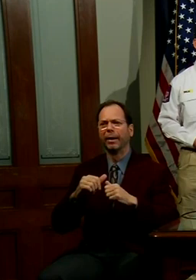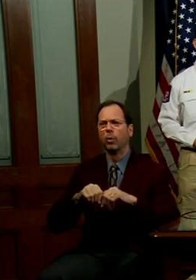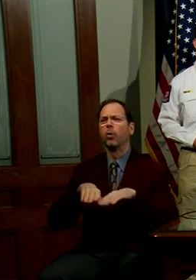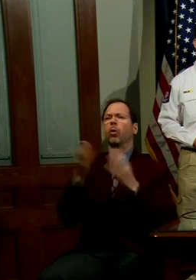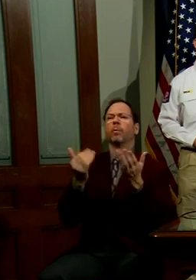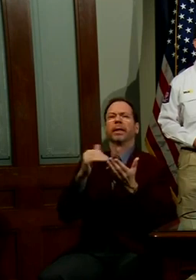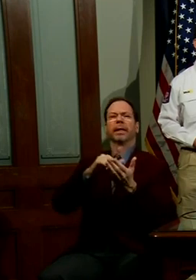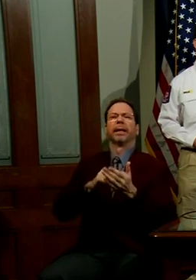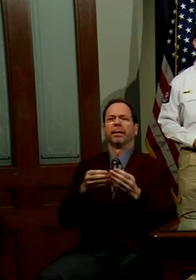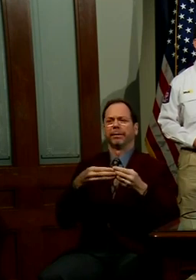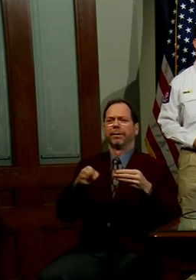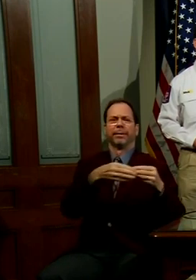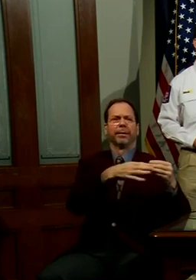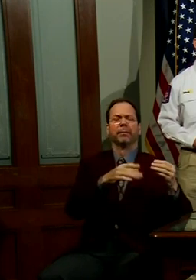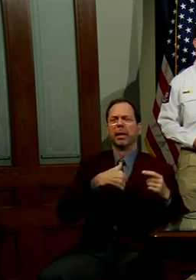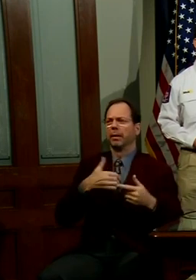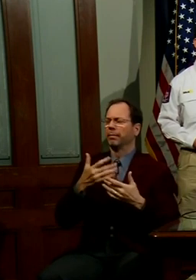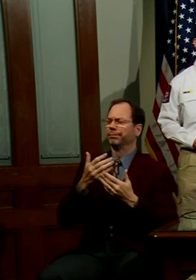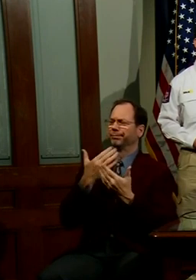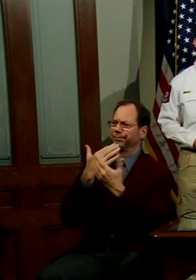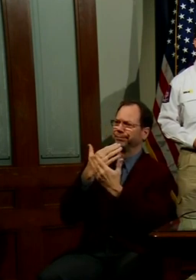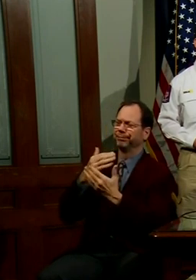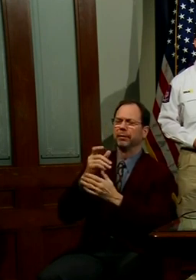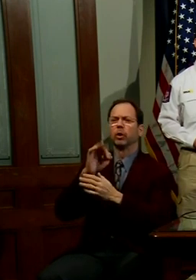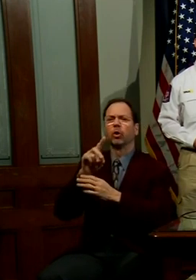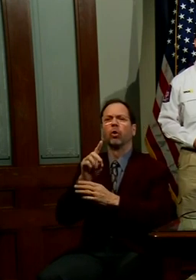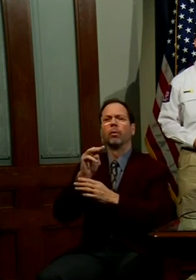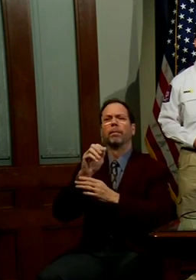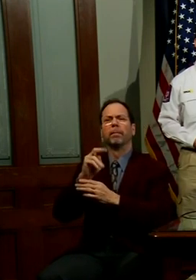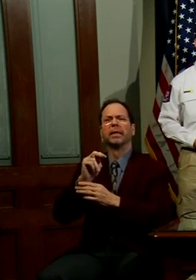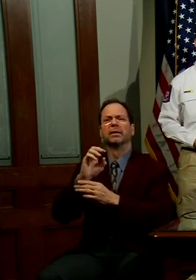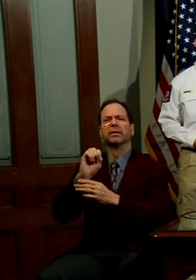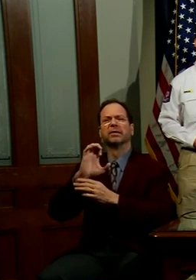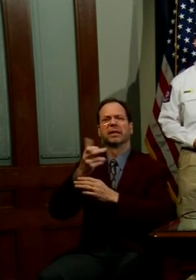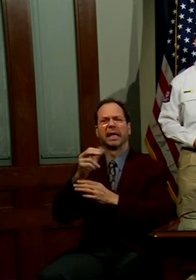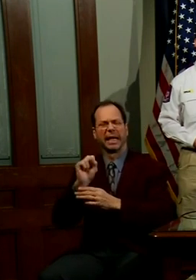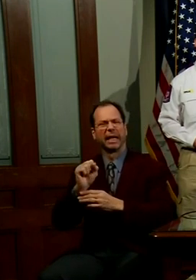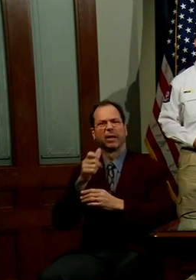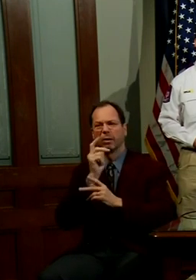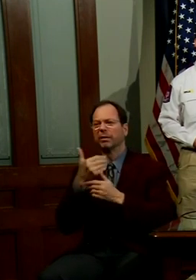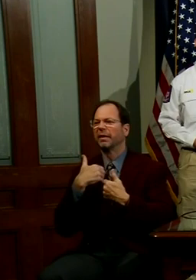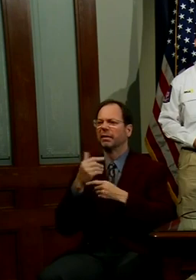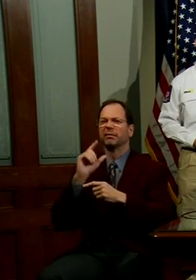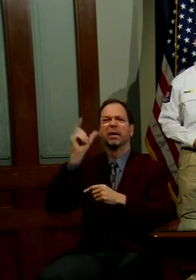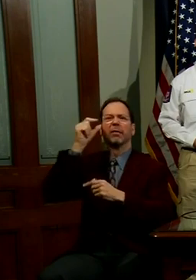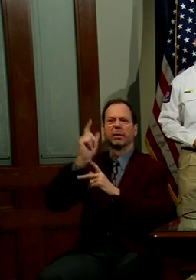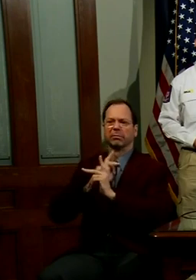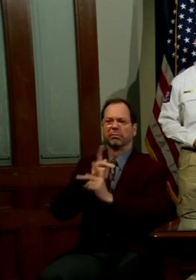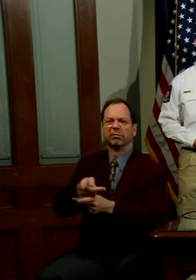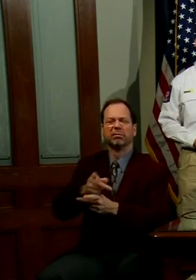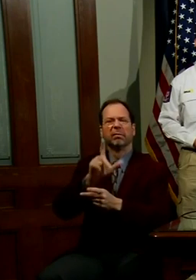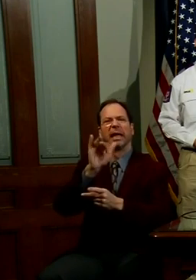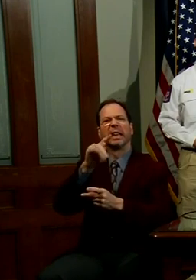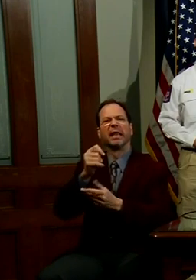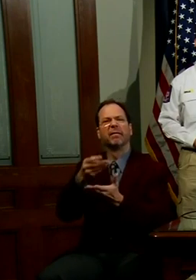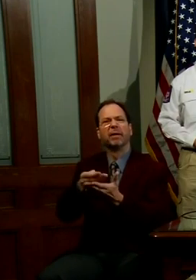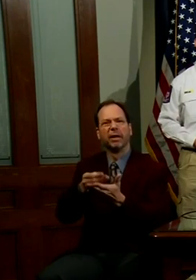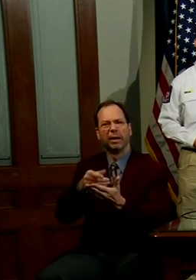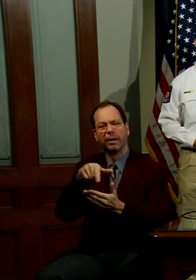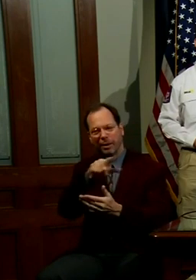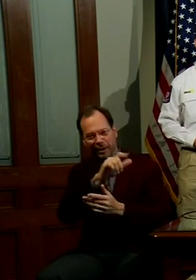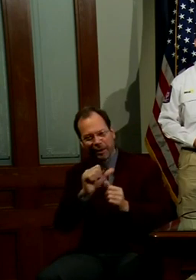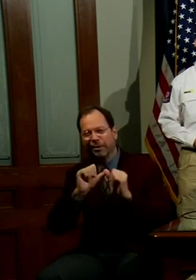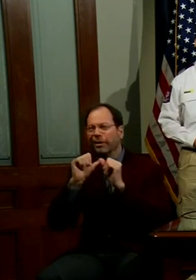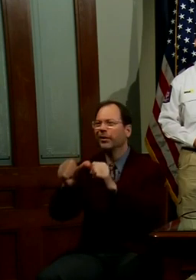proud of Goldman Sachs, of the Lyft Fund, of all these entrepreneurs that we had on this call right here to make sure that they continue